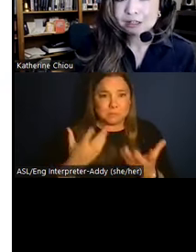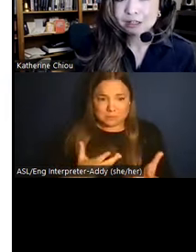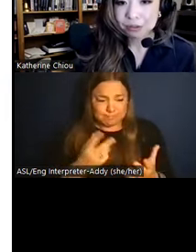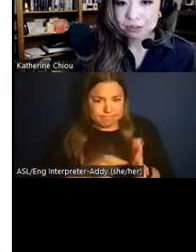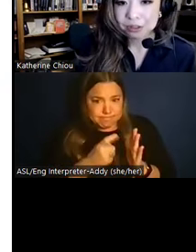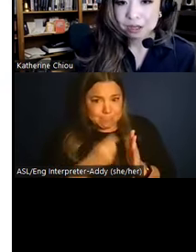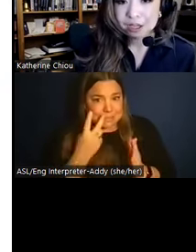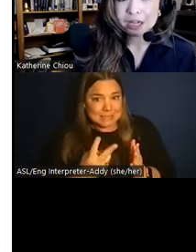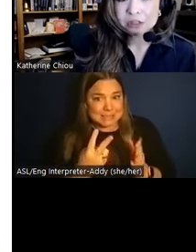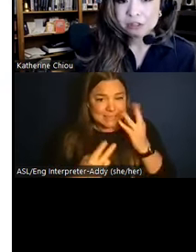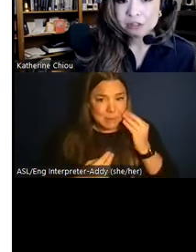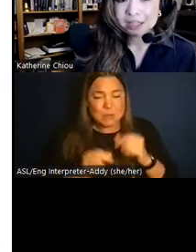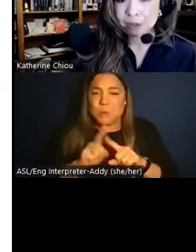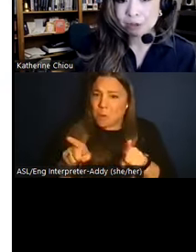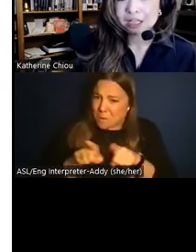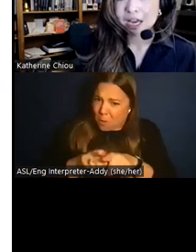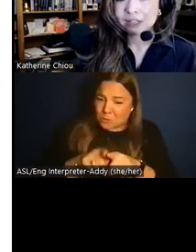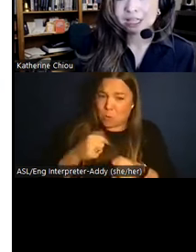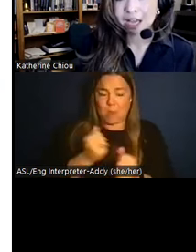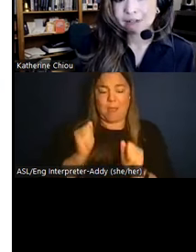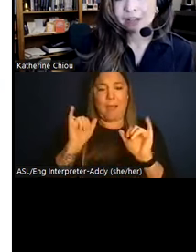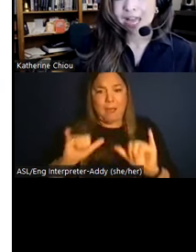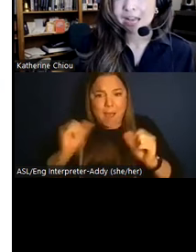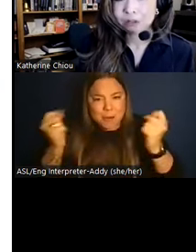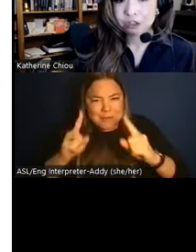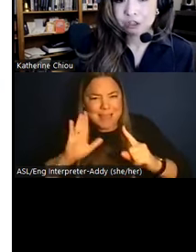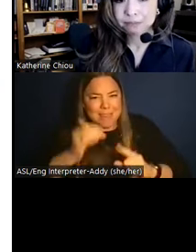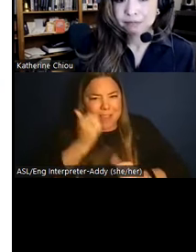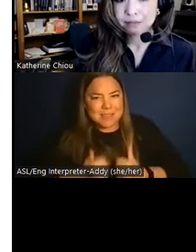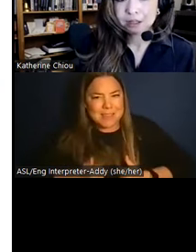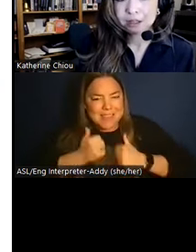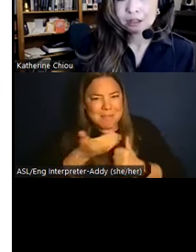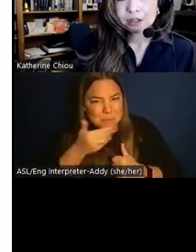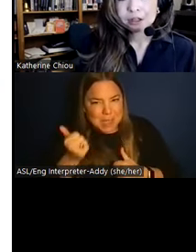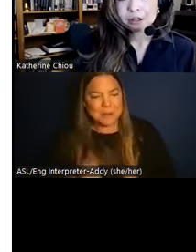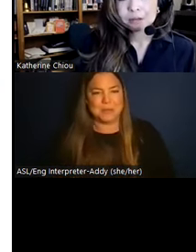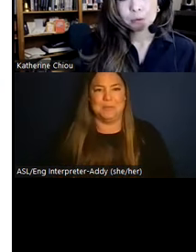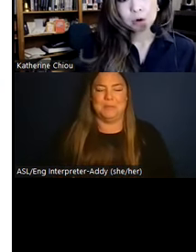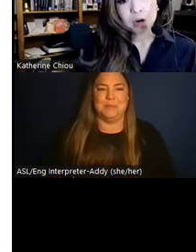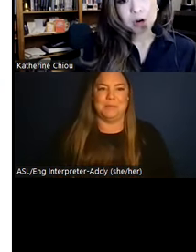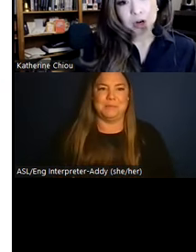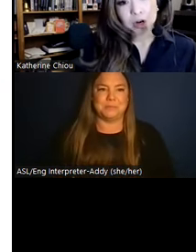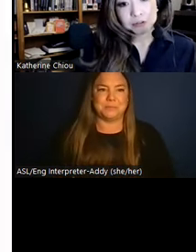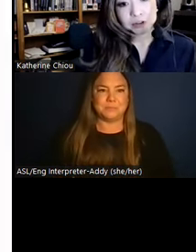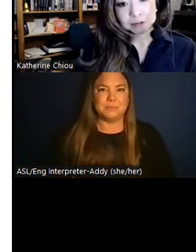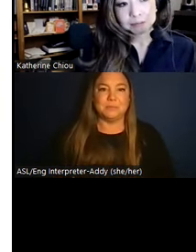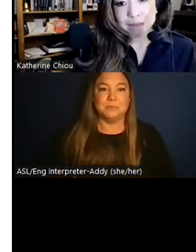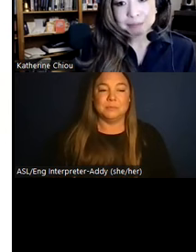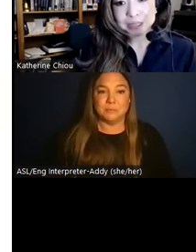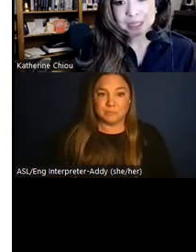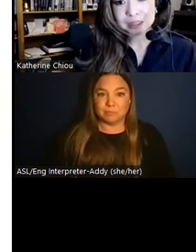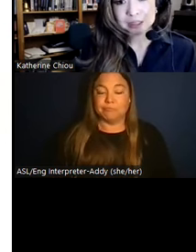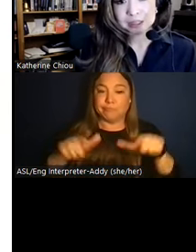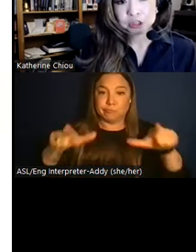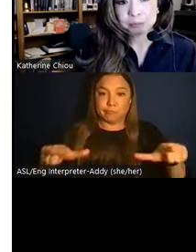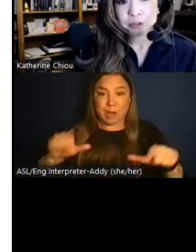bringing us closer to understanding the Moche's everyday life and culture. Moreover, by mapping this